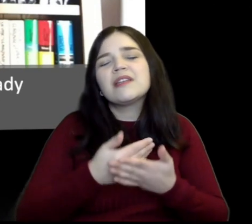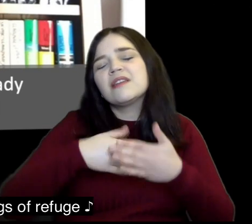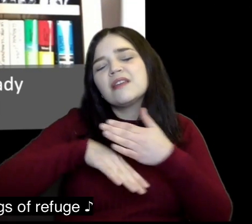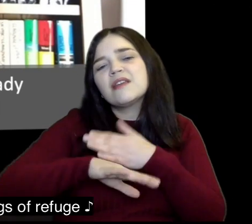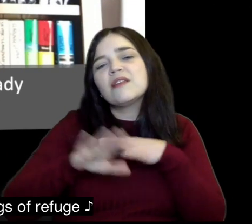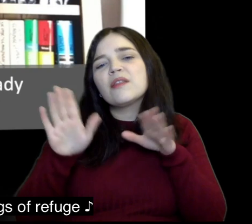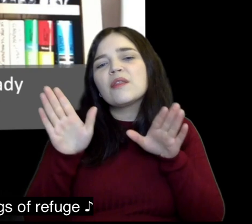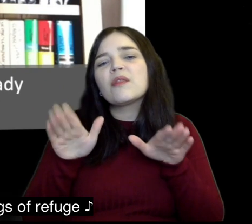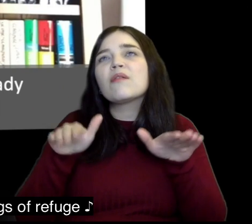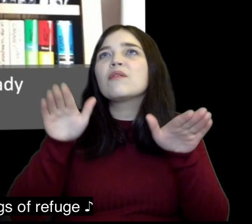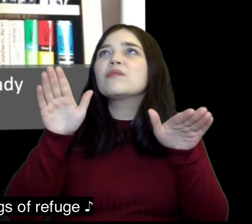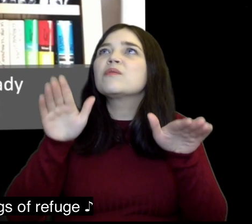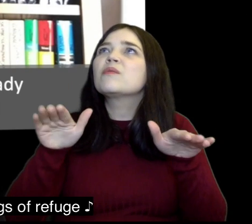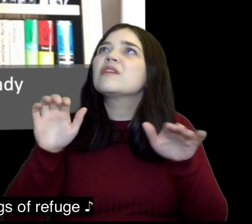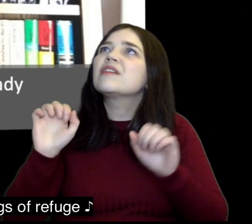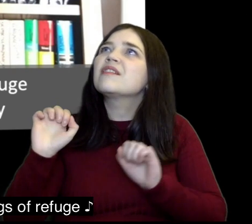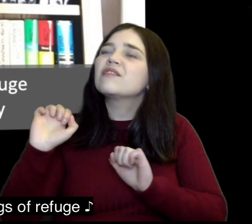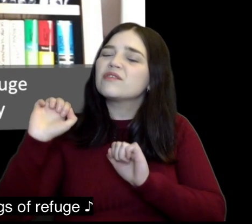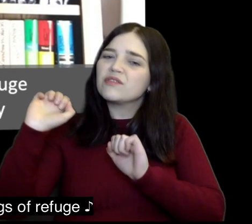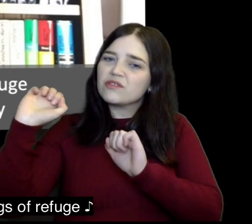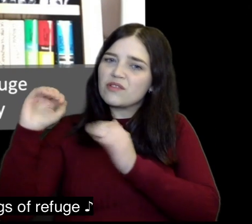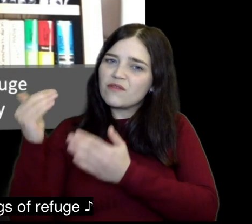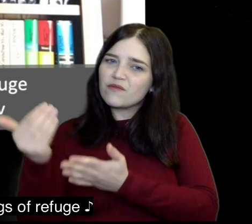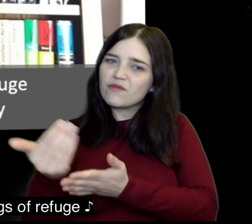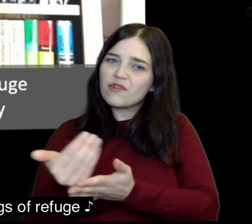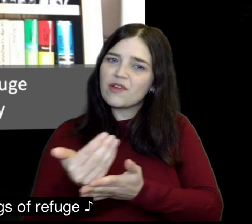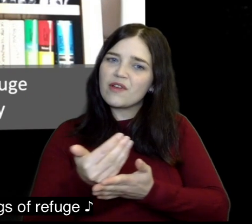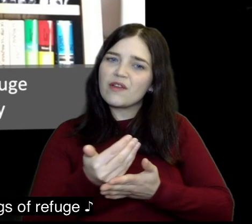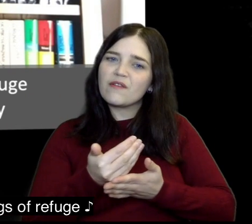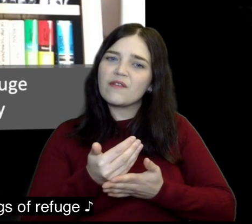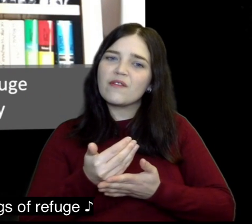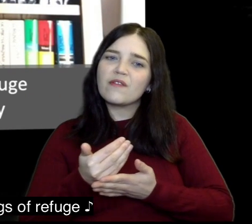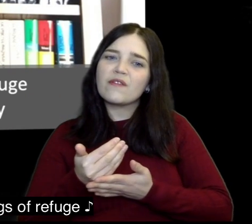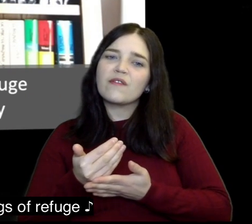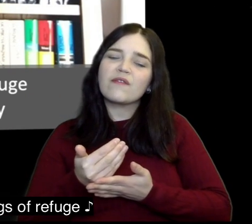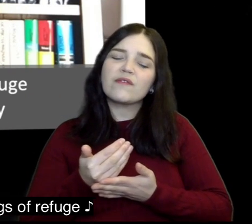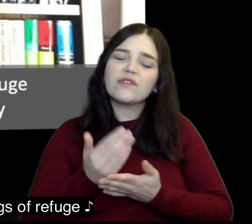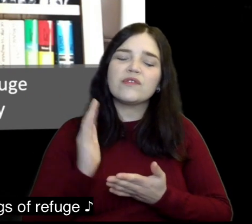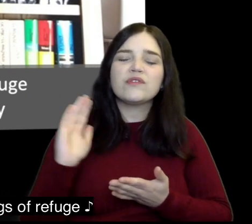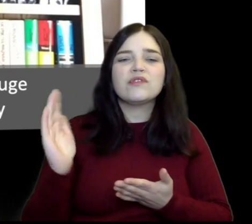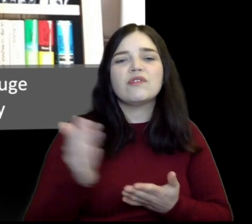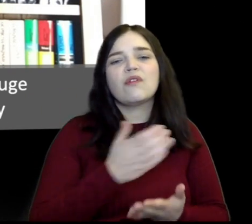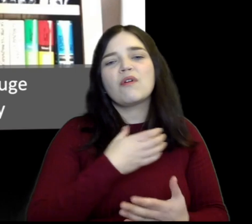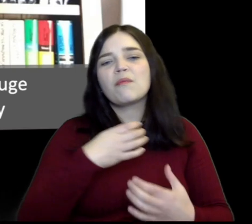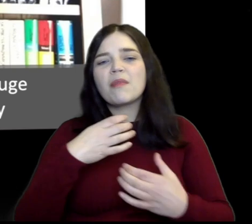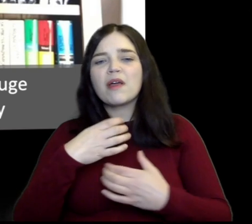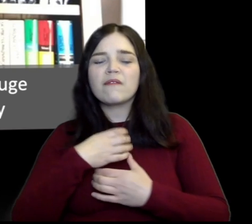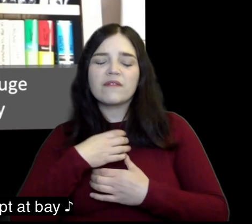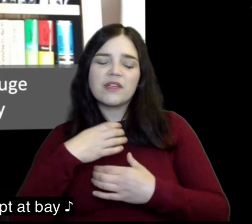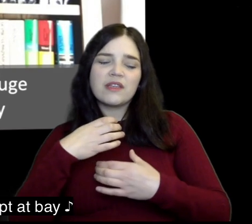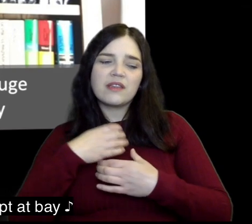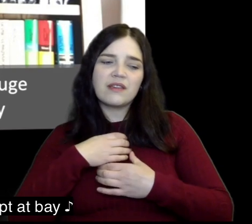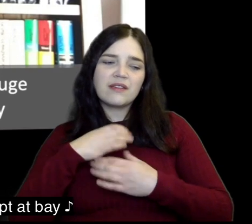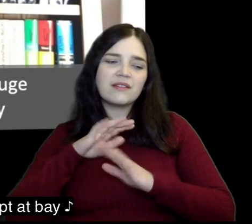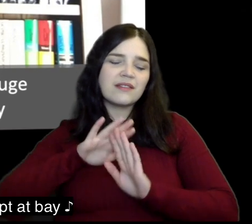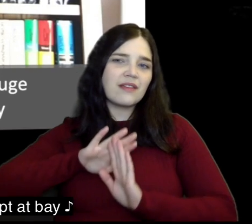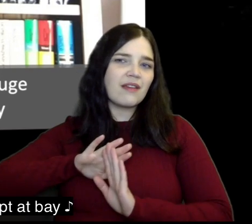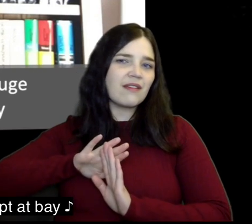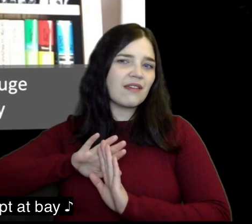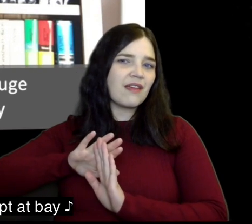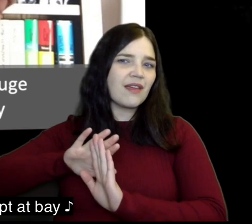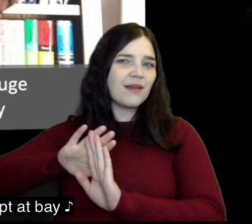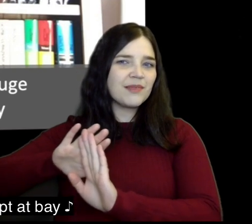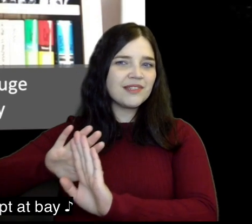should I fall safe beneath His wings of